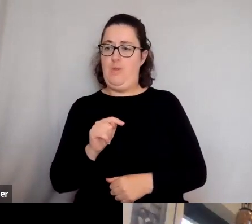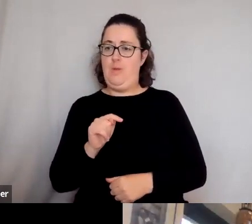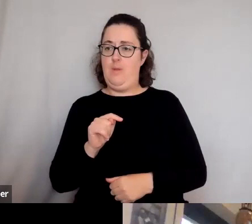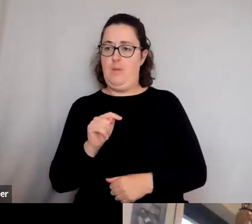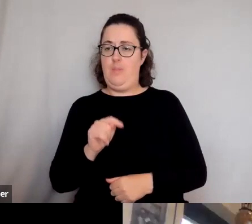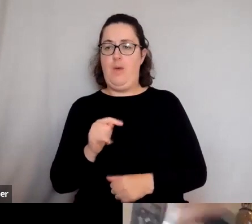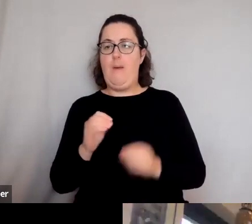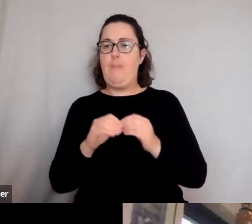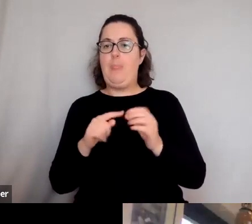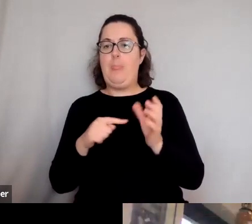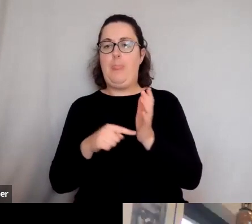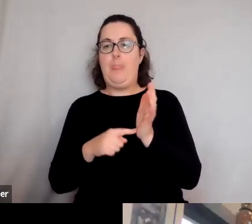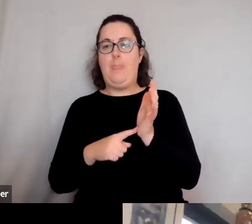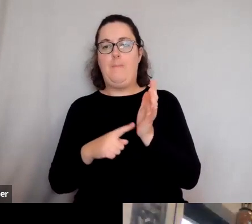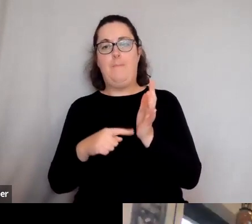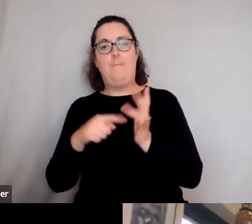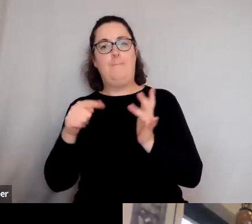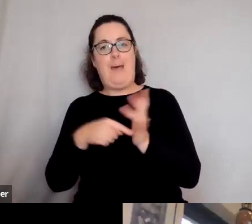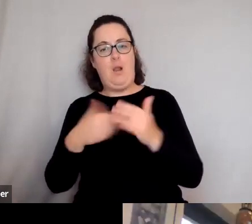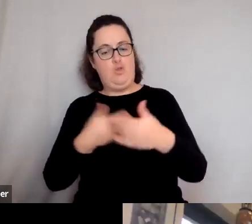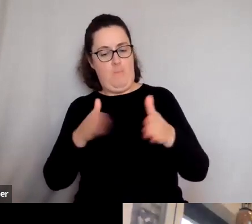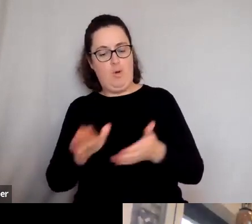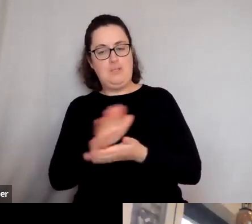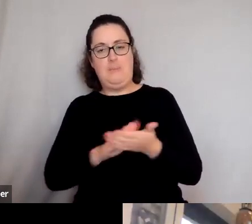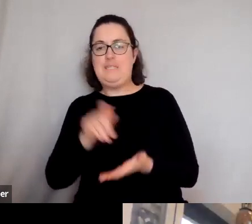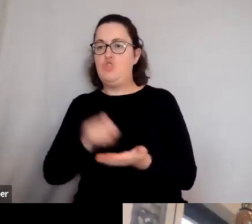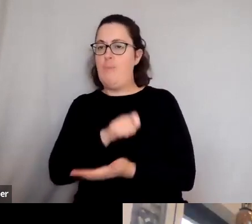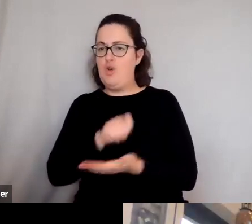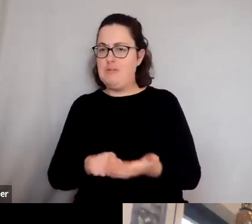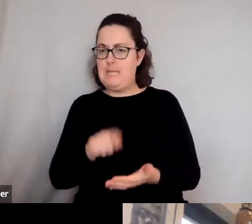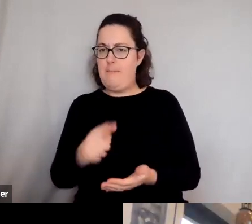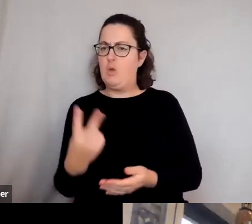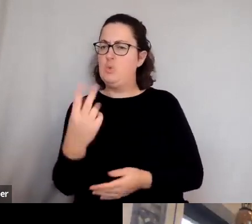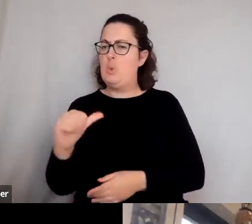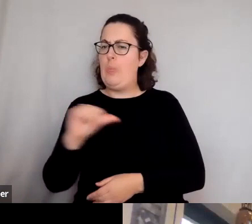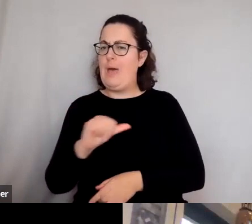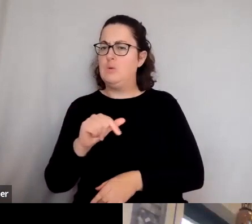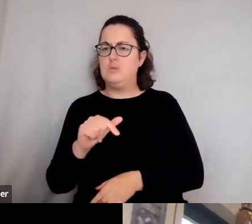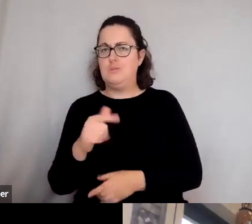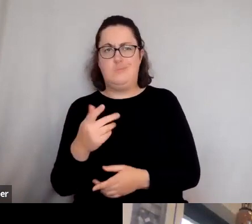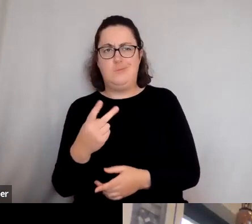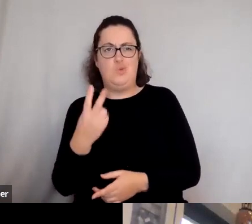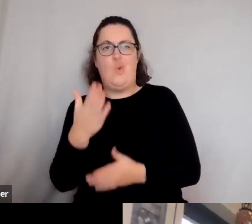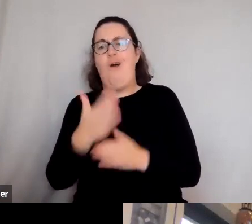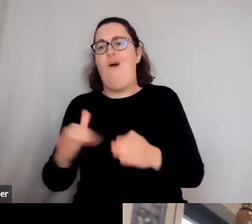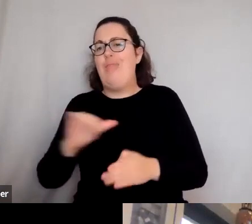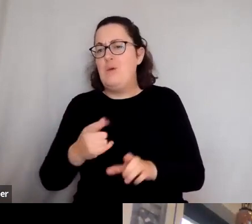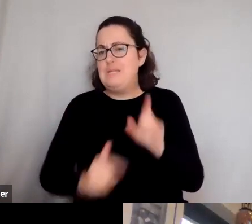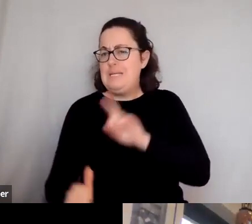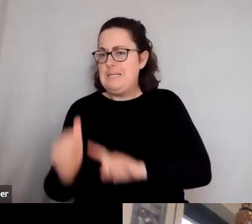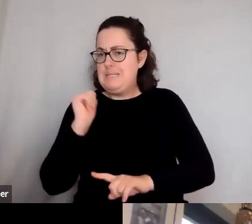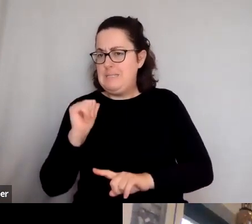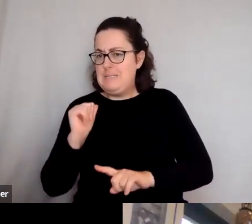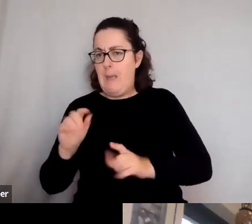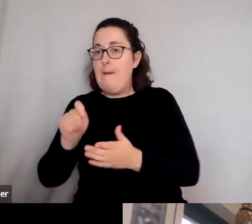ballot box stands for democracy. Well, go back 2,500, 2,500 years, and